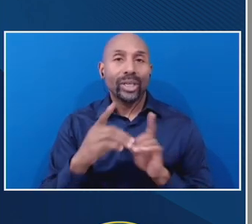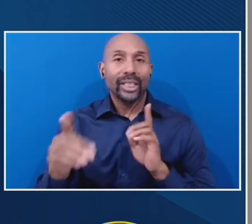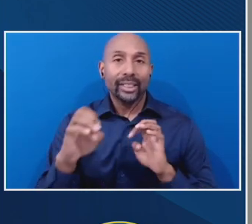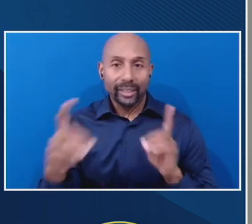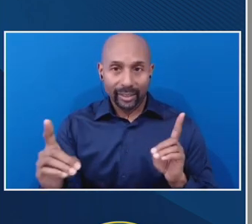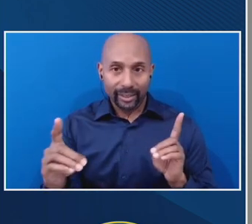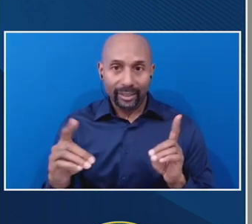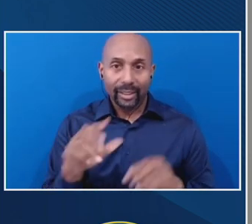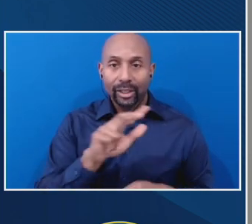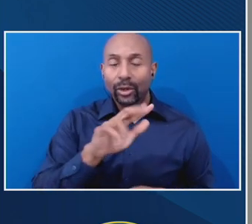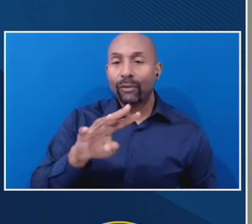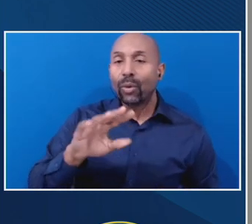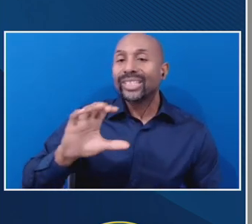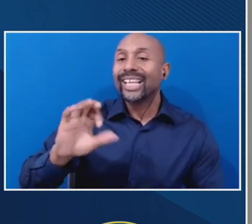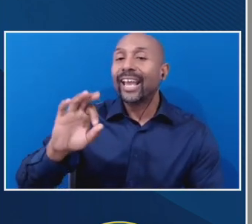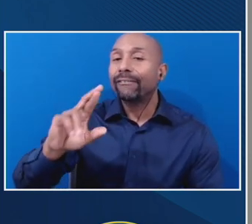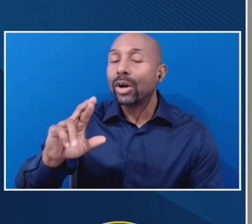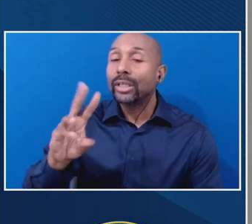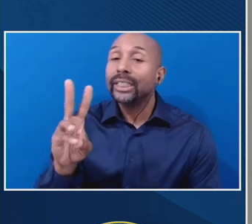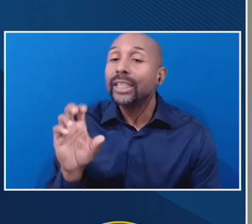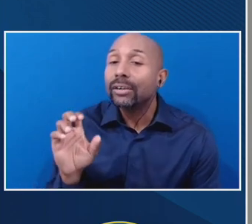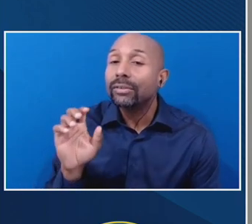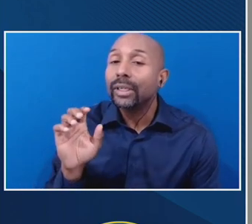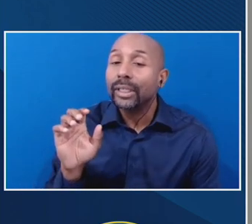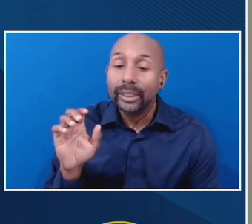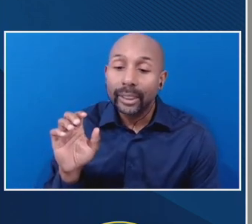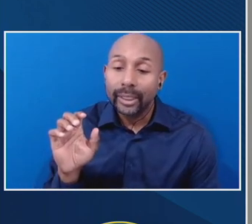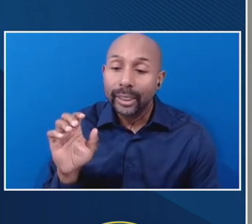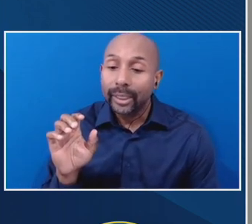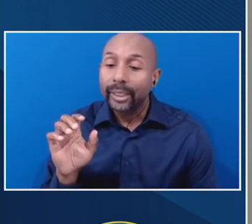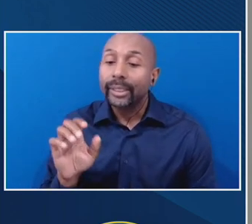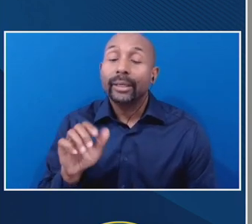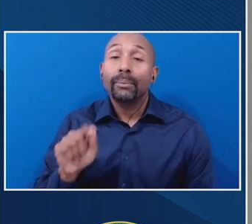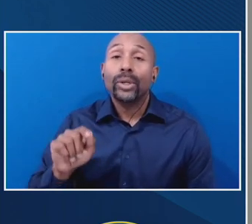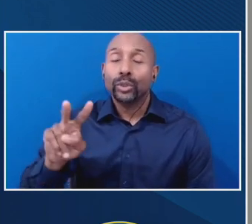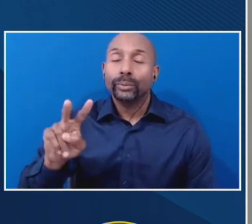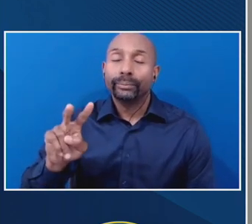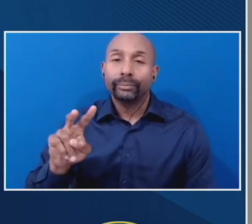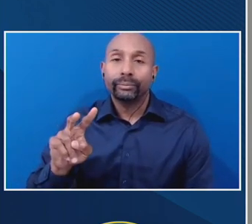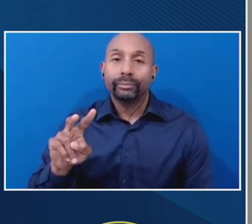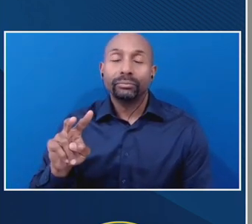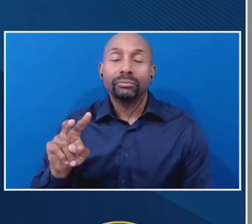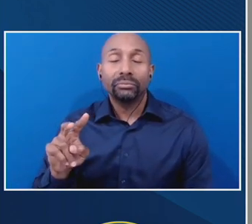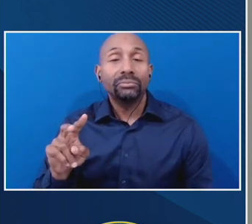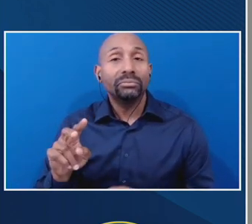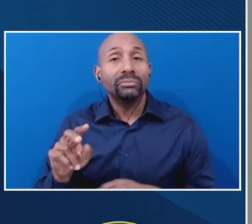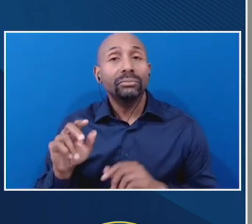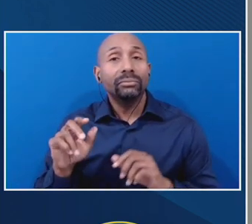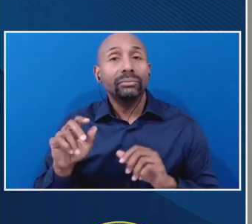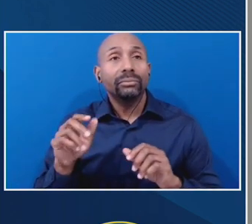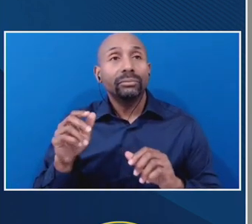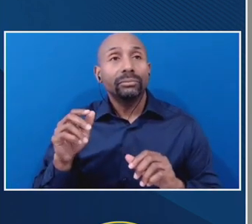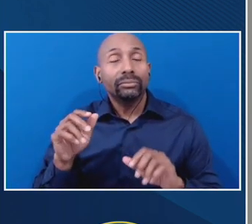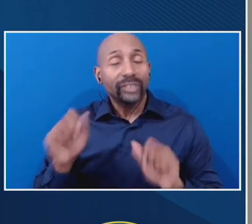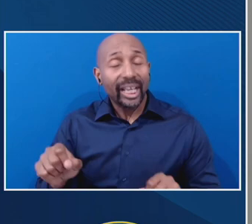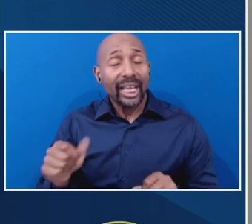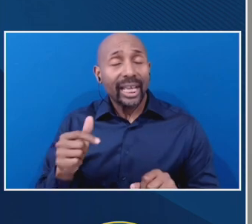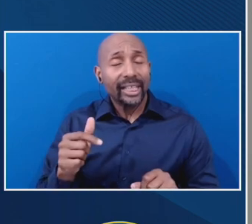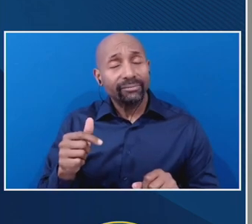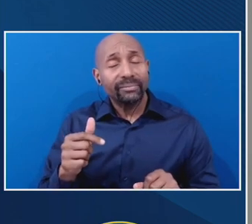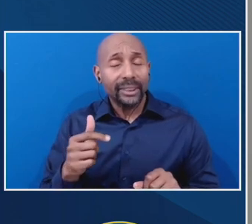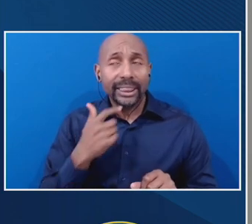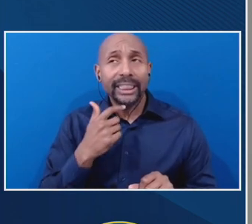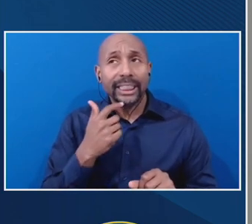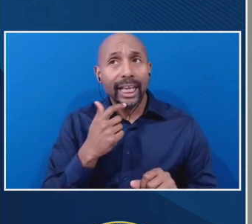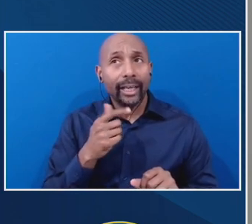600.2. I think a strong argument could be made that, that it is not a clear cut definition. So I definitely take